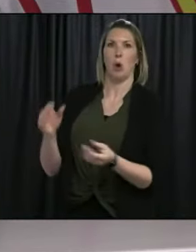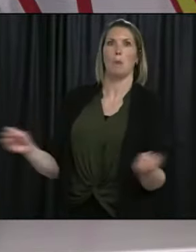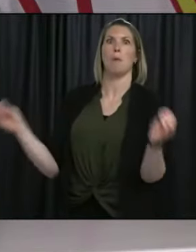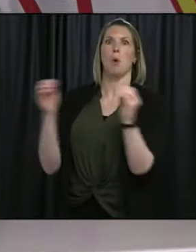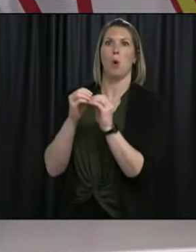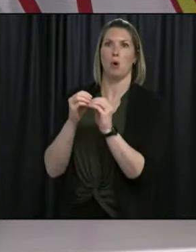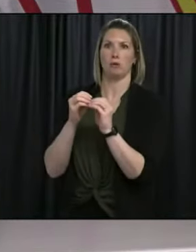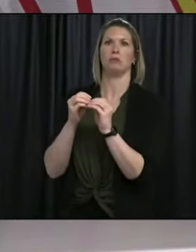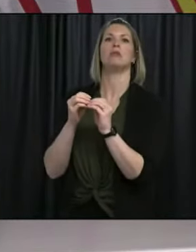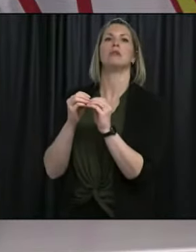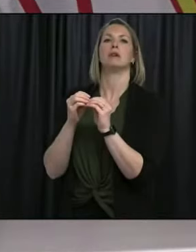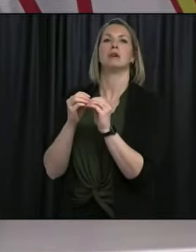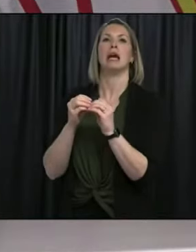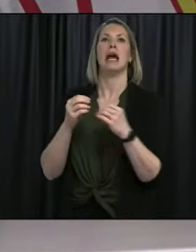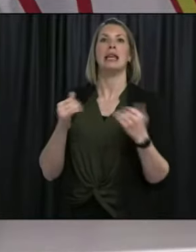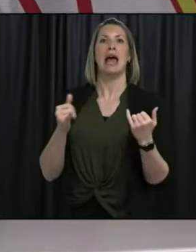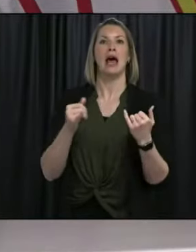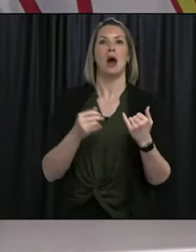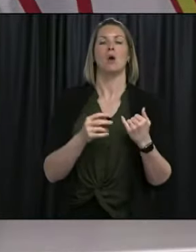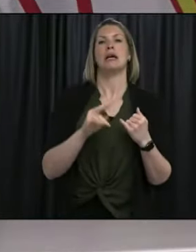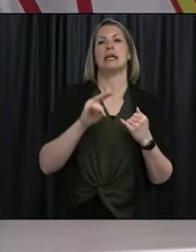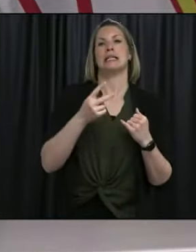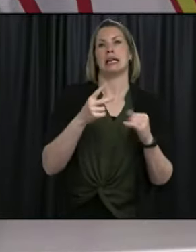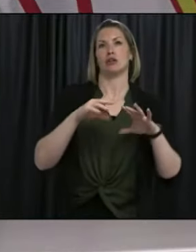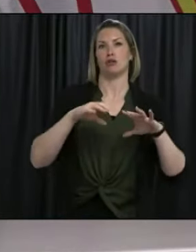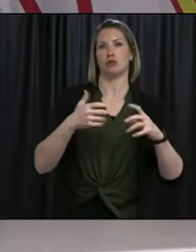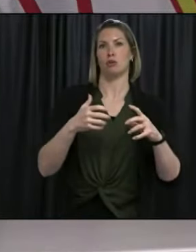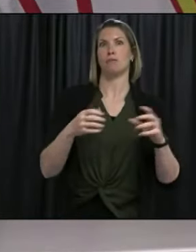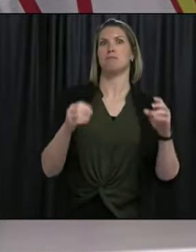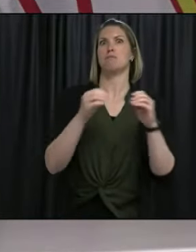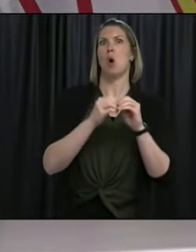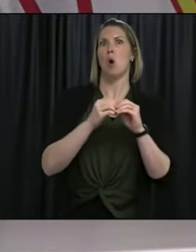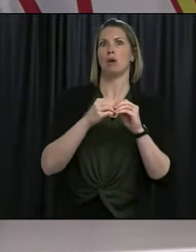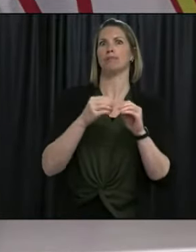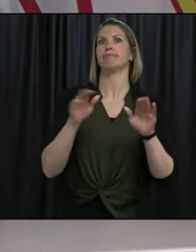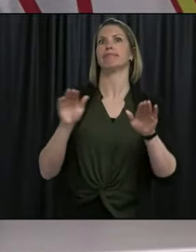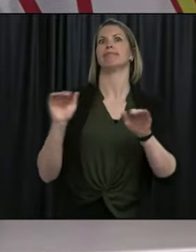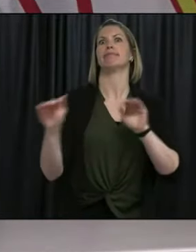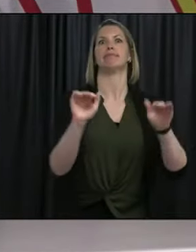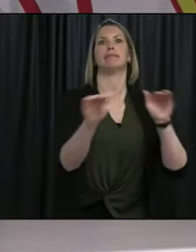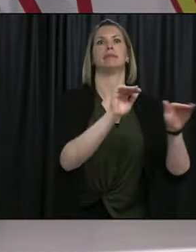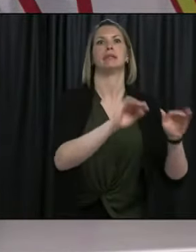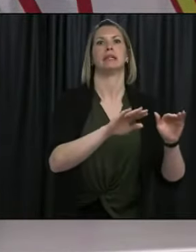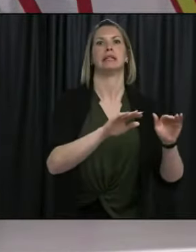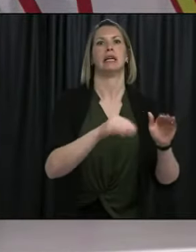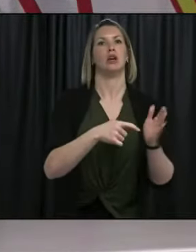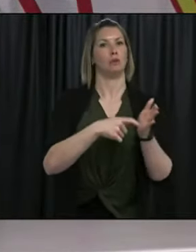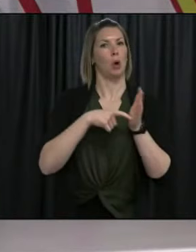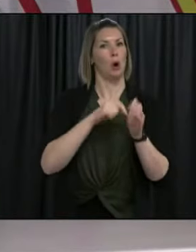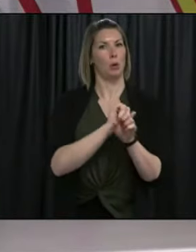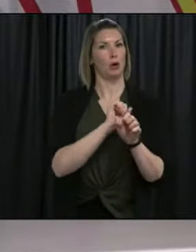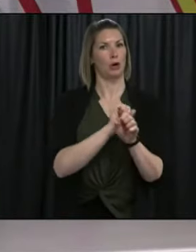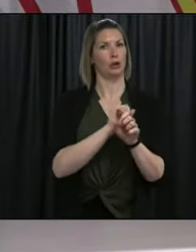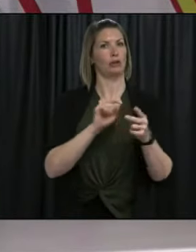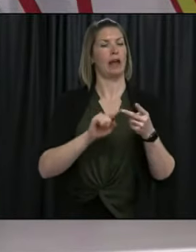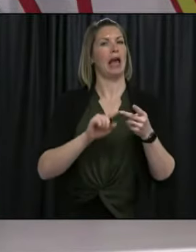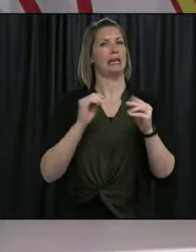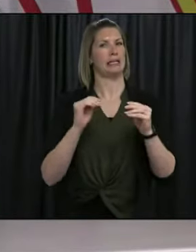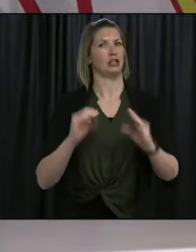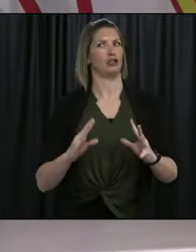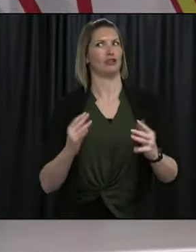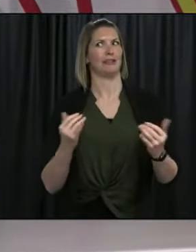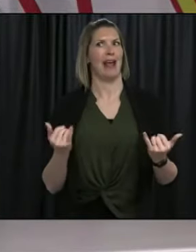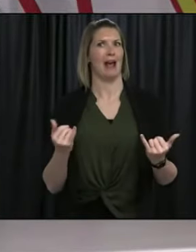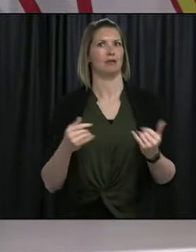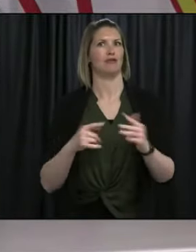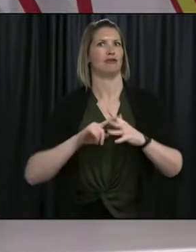call for the remaining groups in Phase 2, including essential workers such as teachers. We anticipate that we will begin offering the